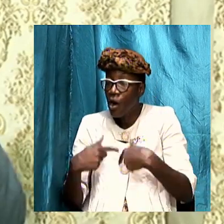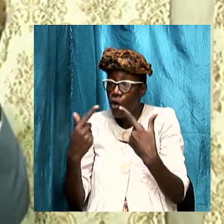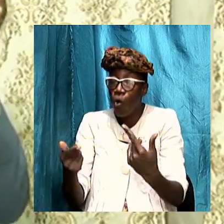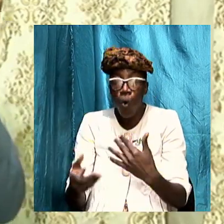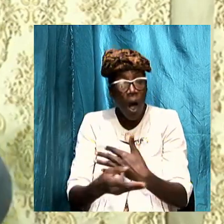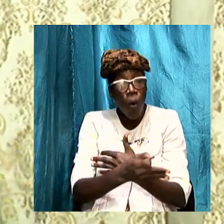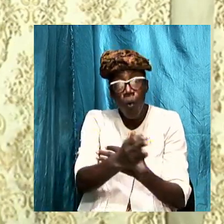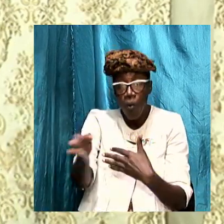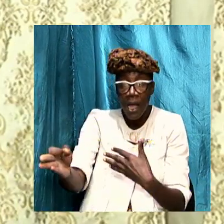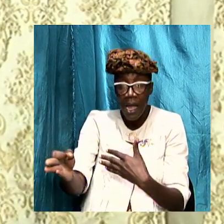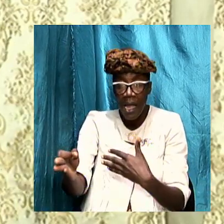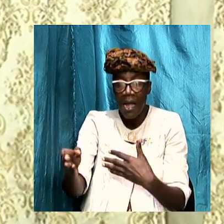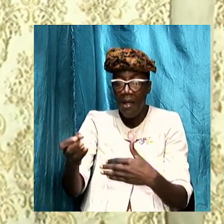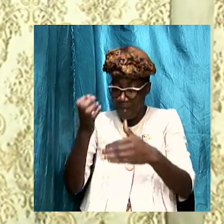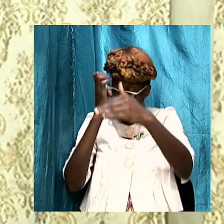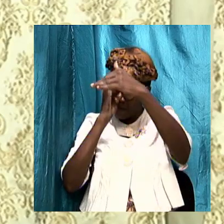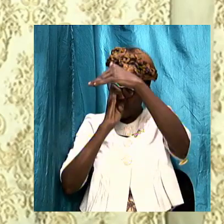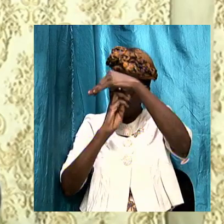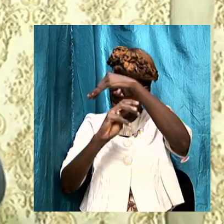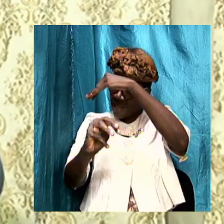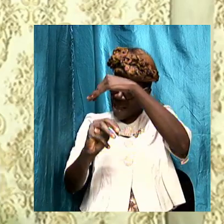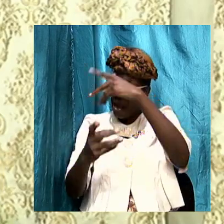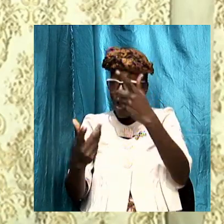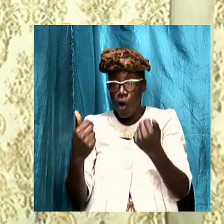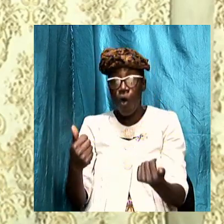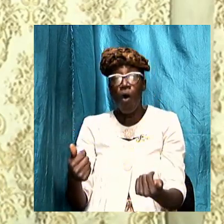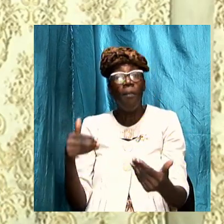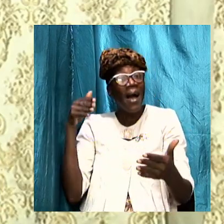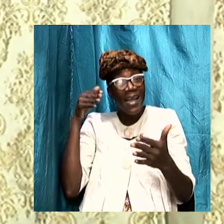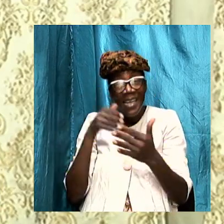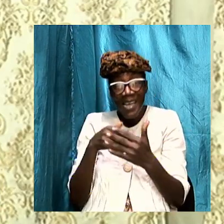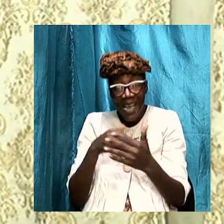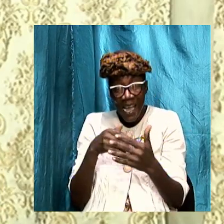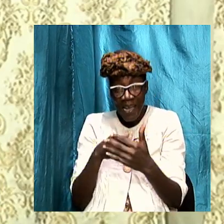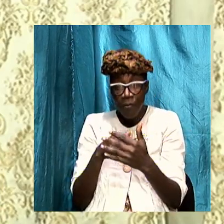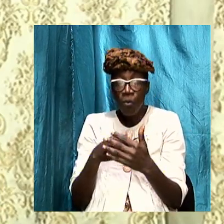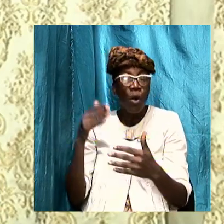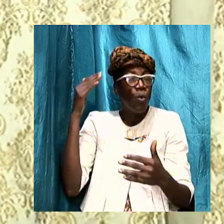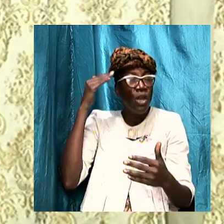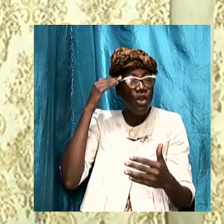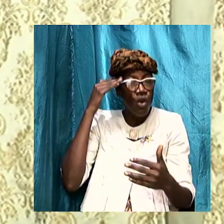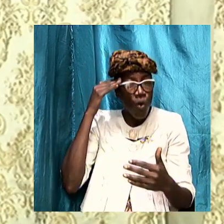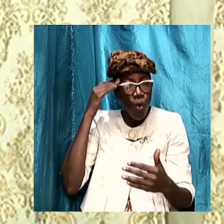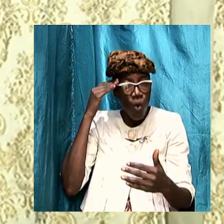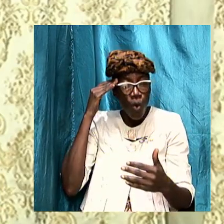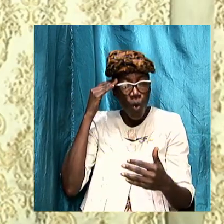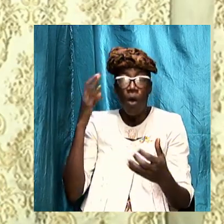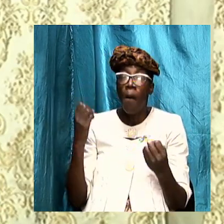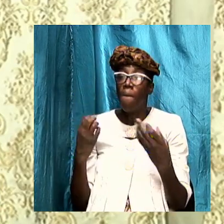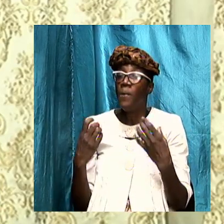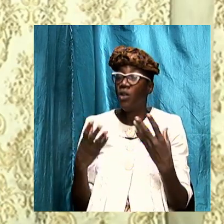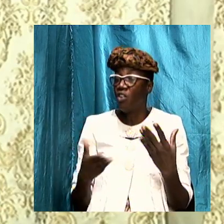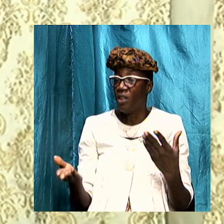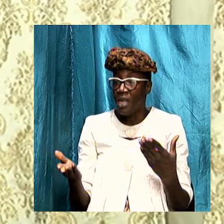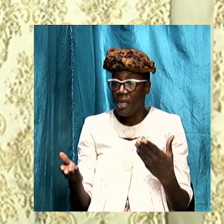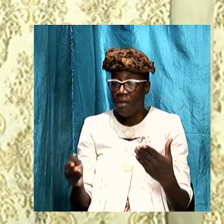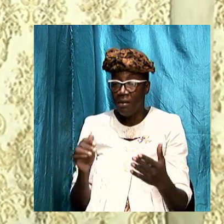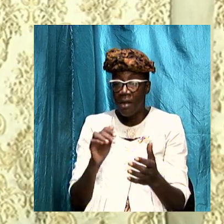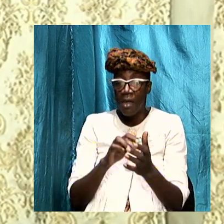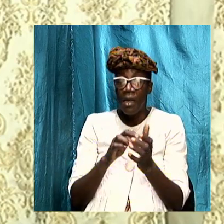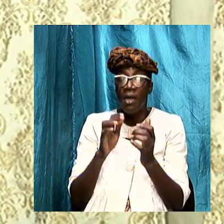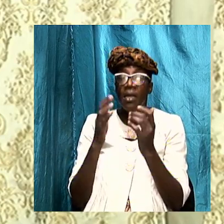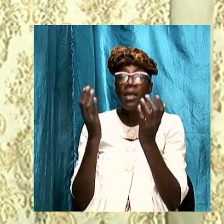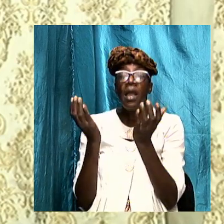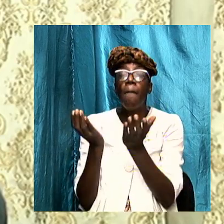and then Messiah is coming back we know the whole thing coming down the line the book of Revelation is the